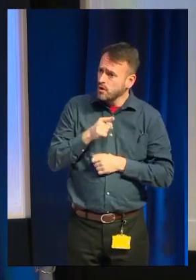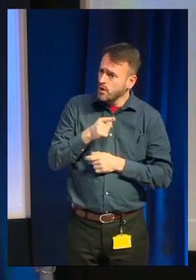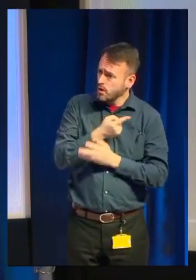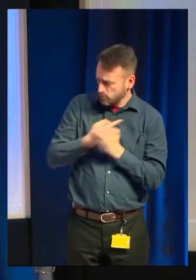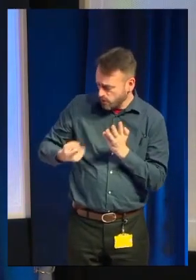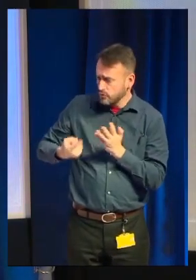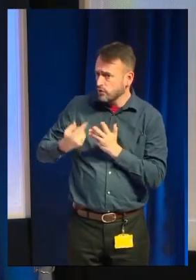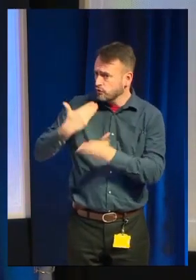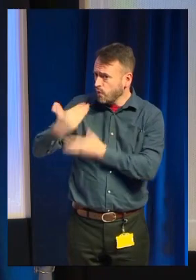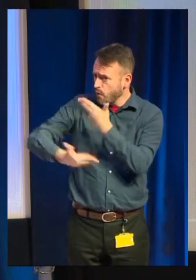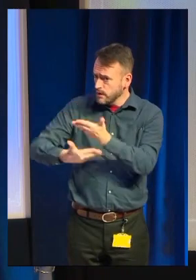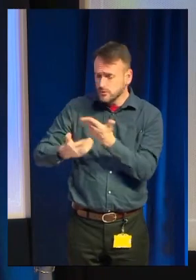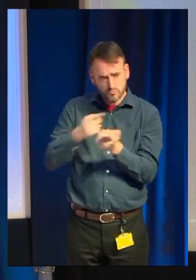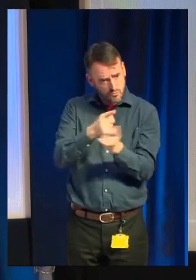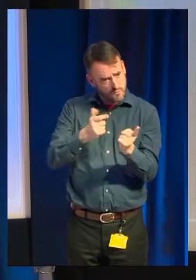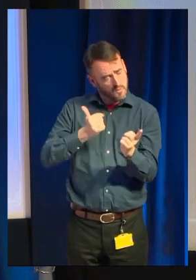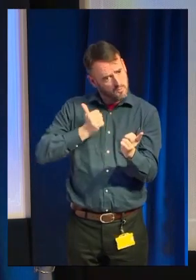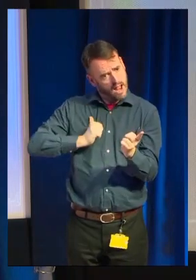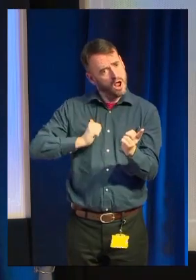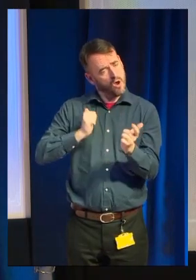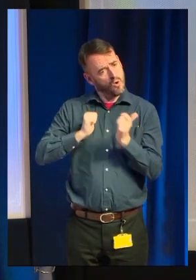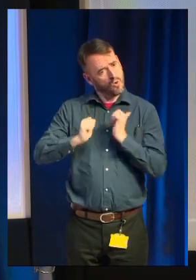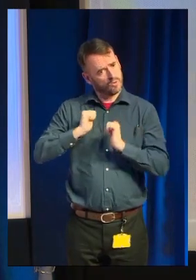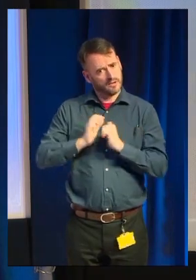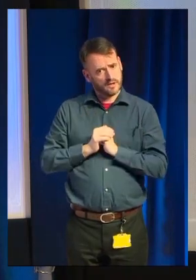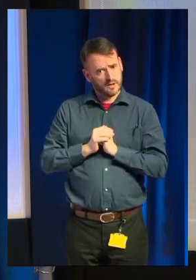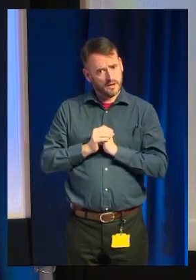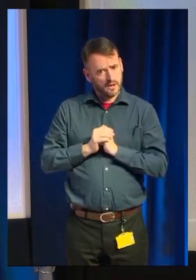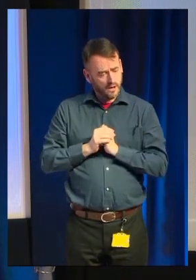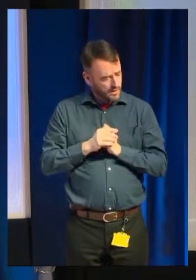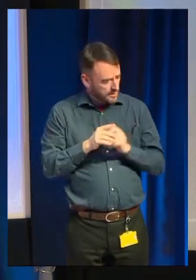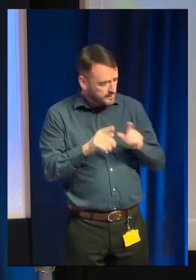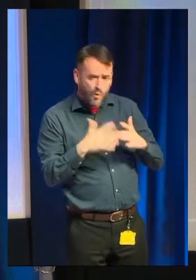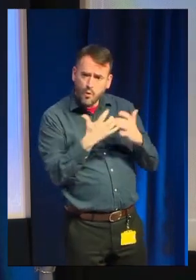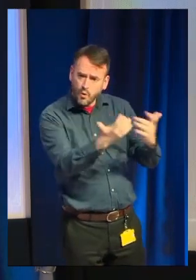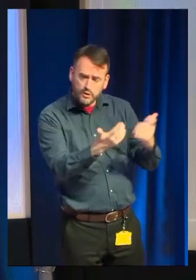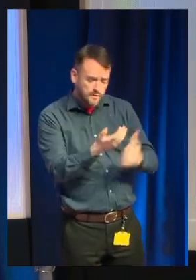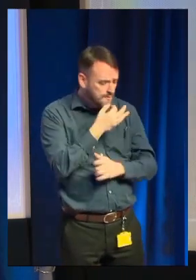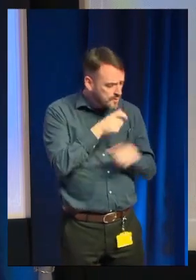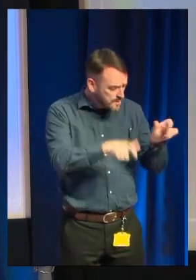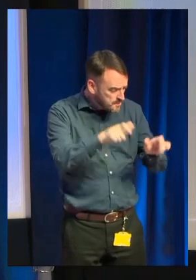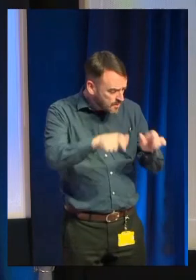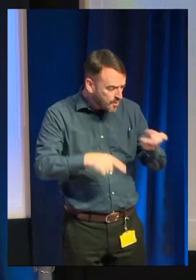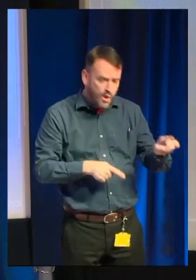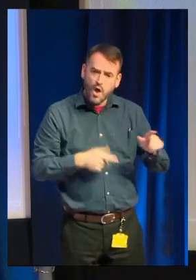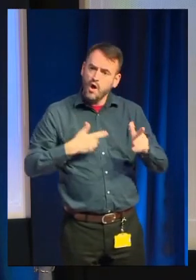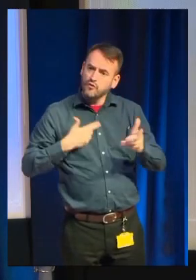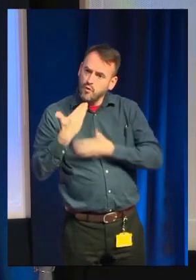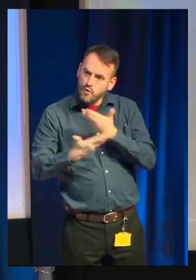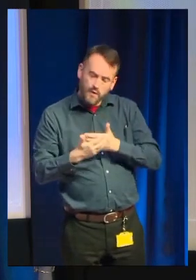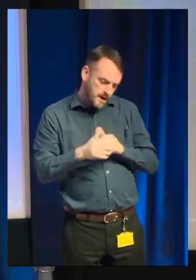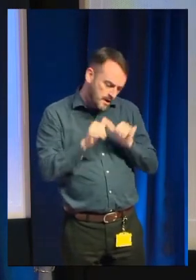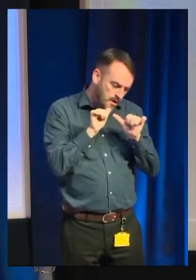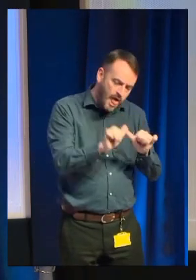Make a few people love the story in your game is much more important than making a lot of people